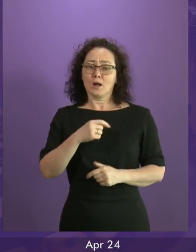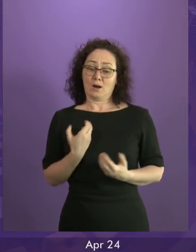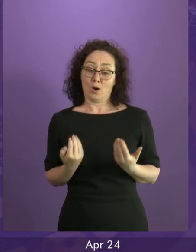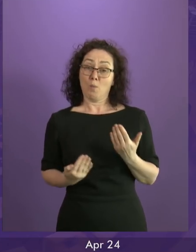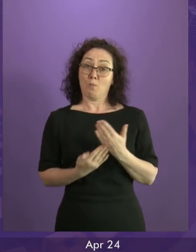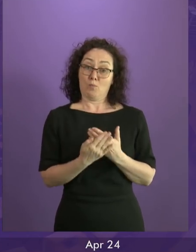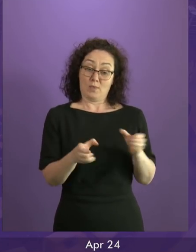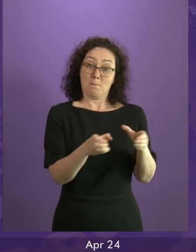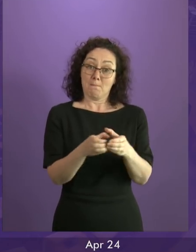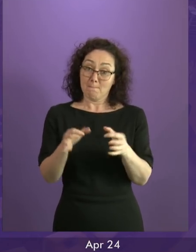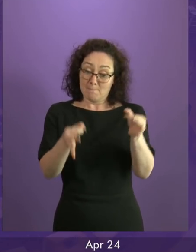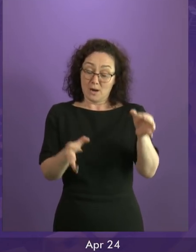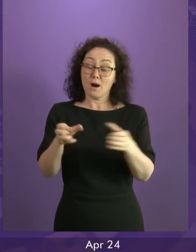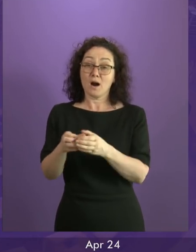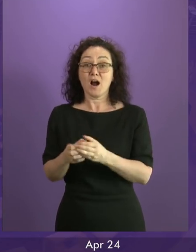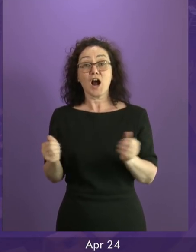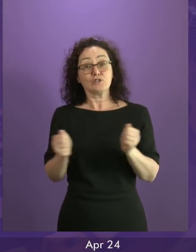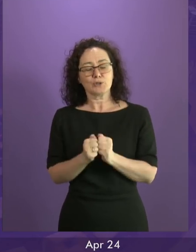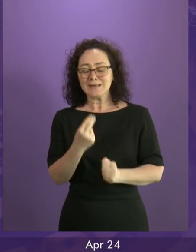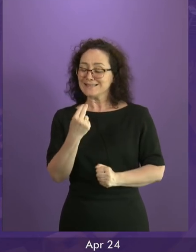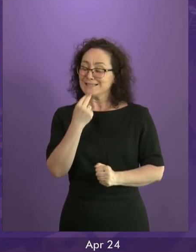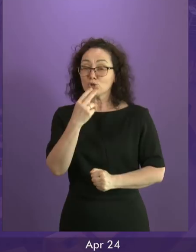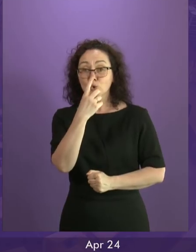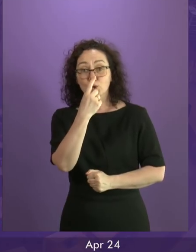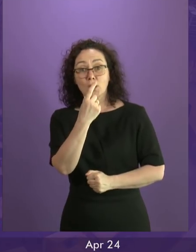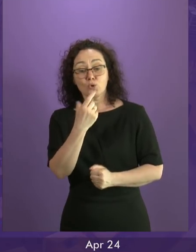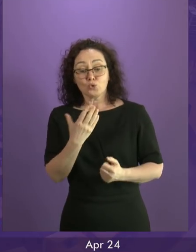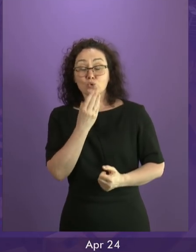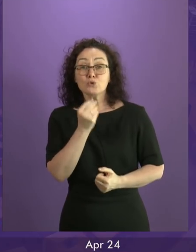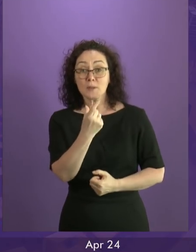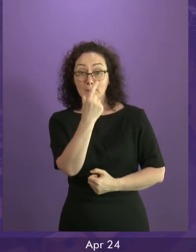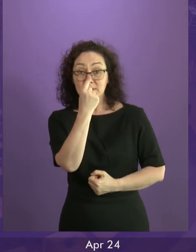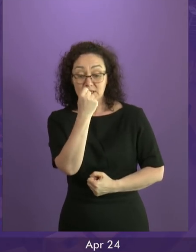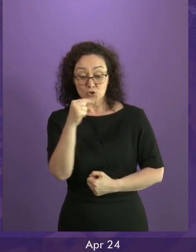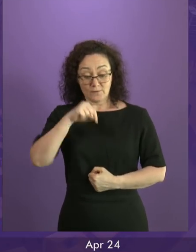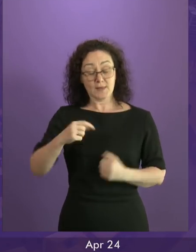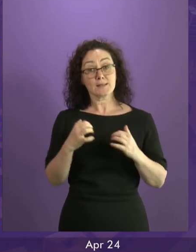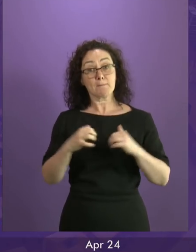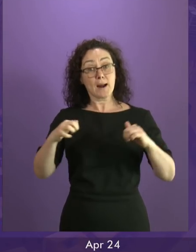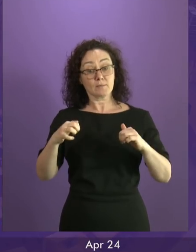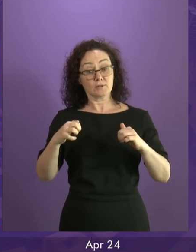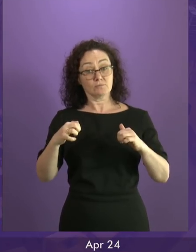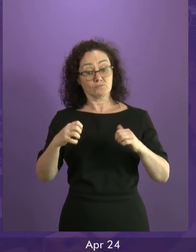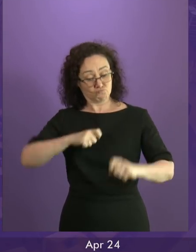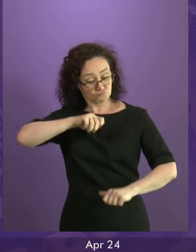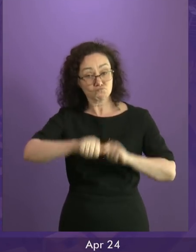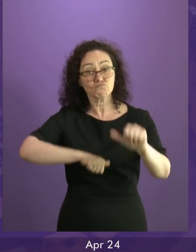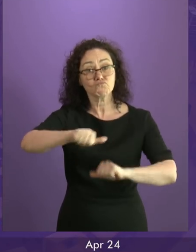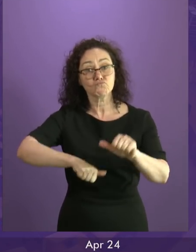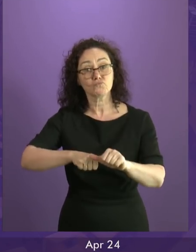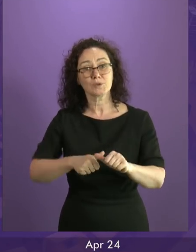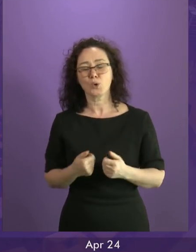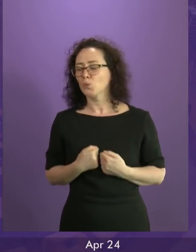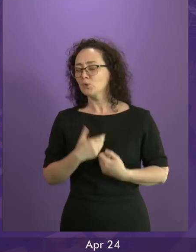existing powers of this parliament and the potential of our people, we can succeed. We believe in disavowing more constitutional